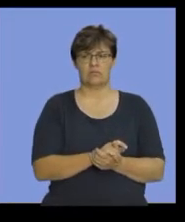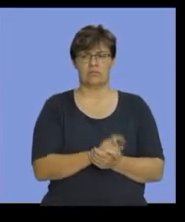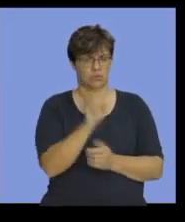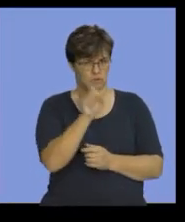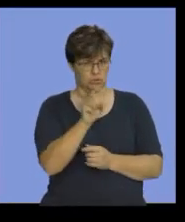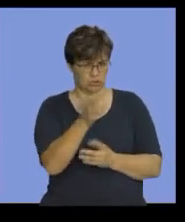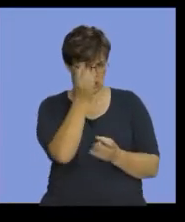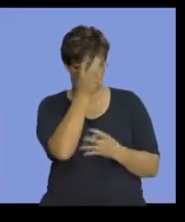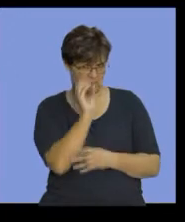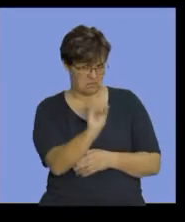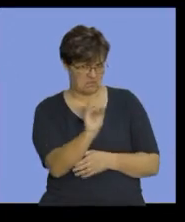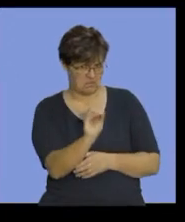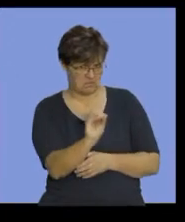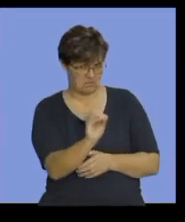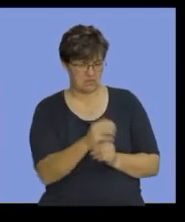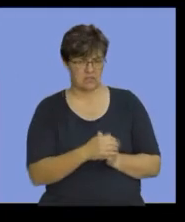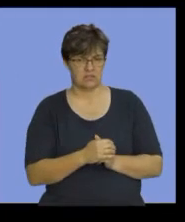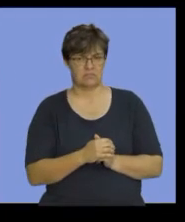should be information there.